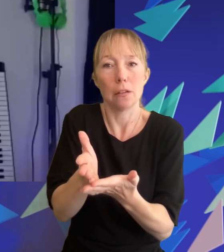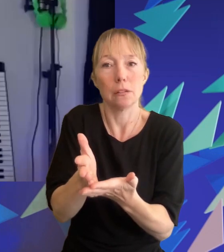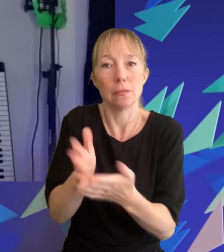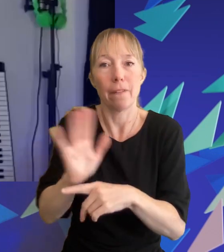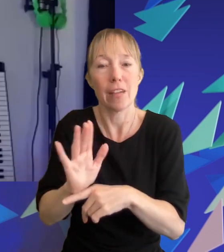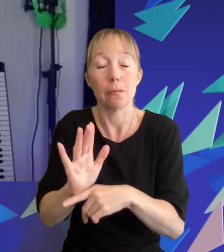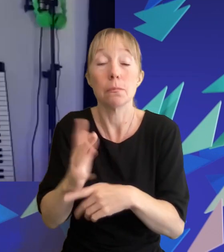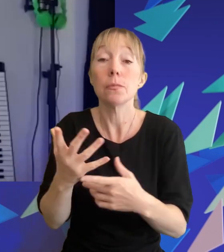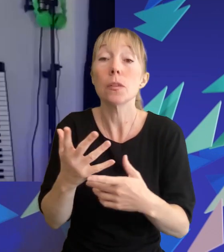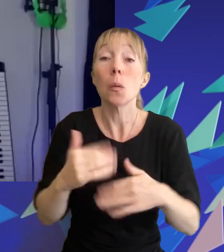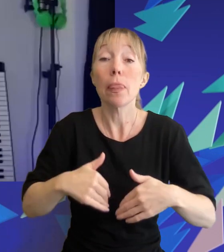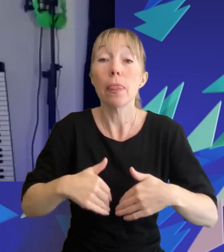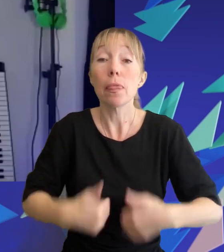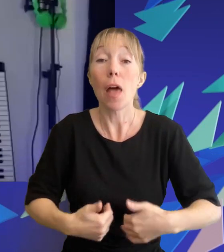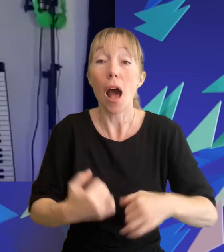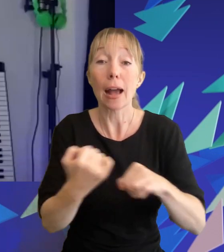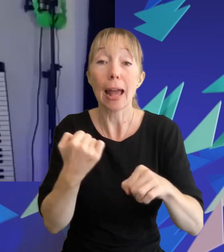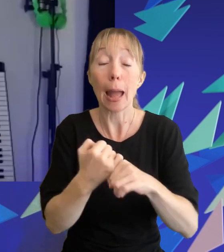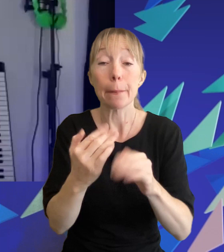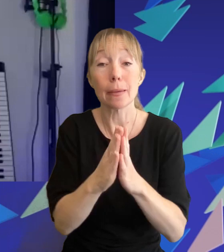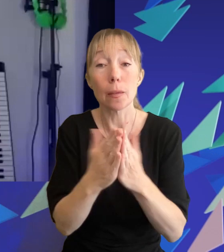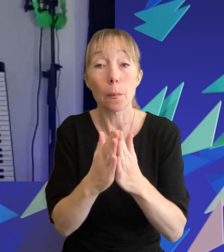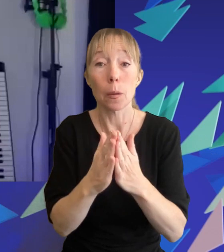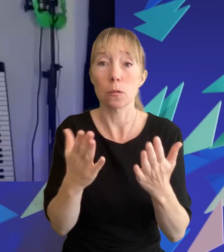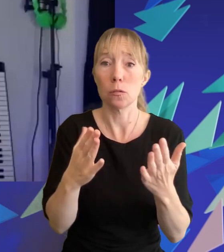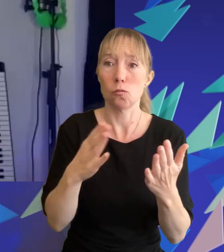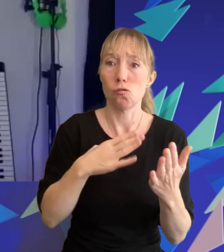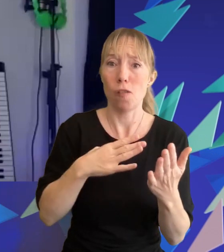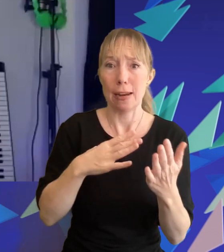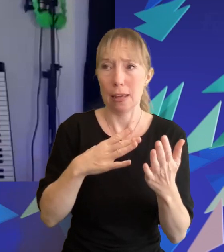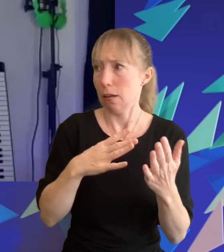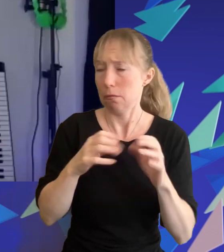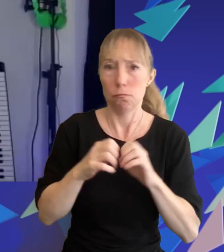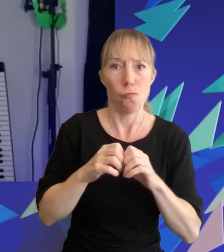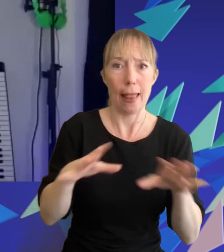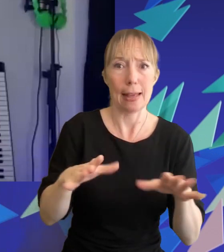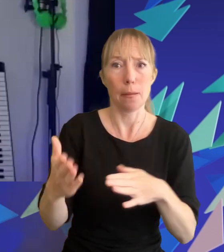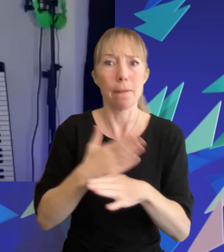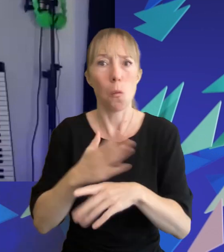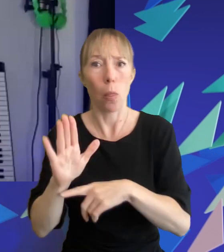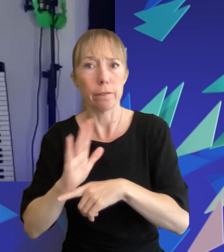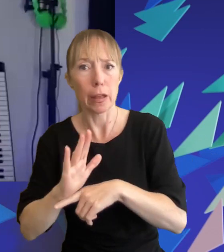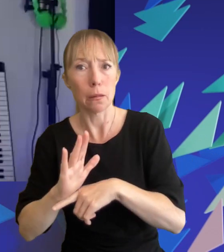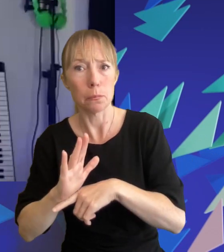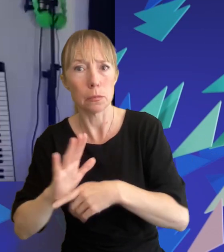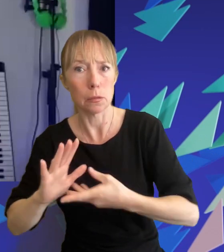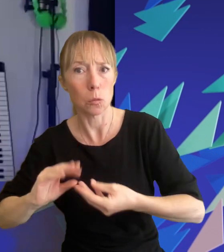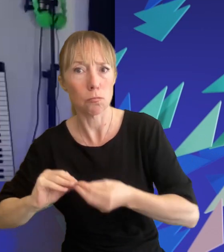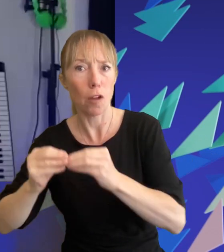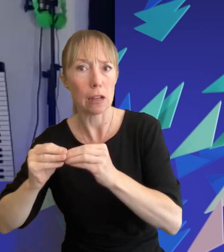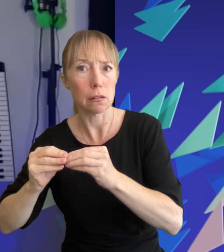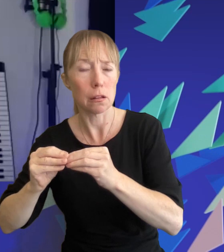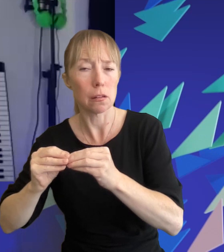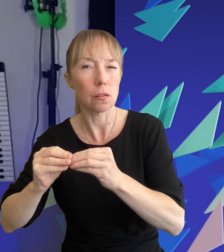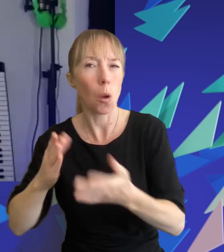with the hunger game specifically the books had already all been released before the films were made um so i think in